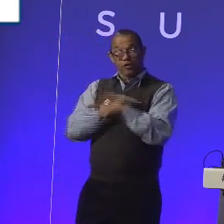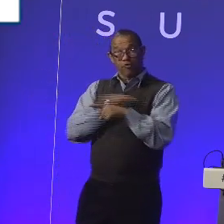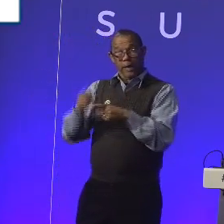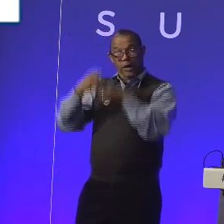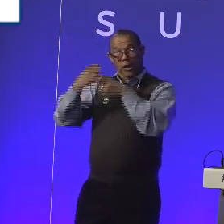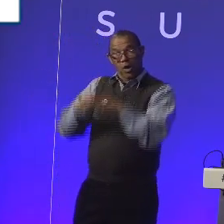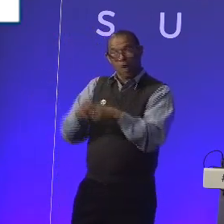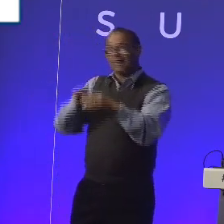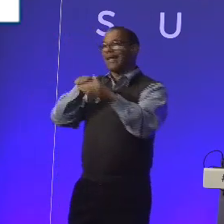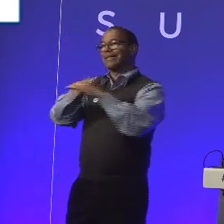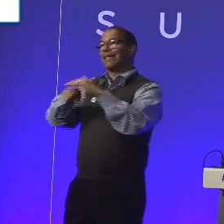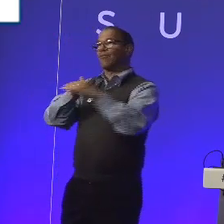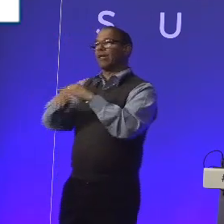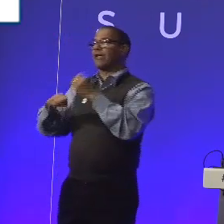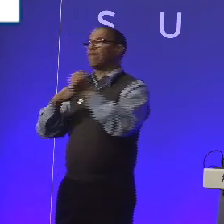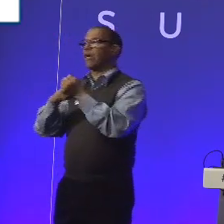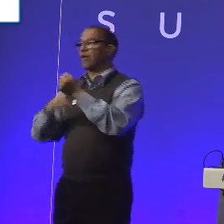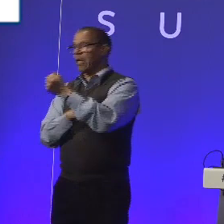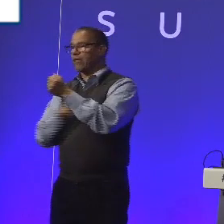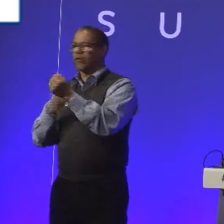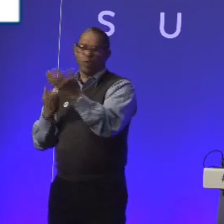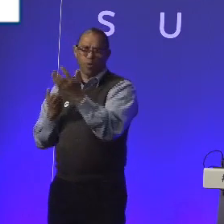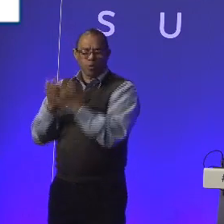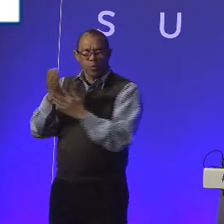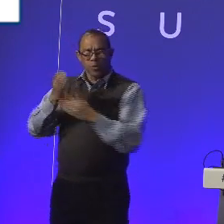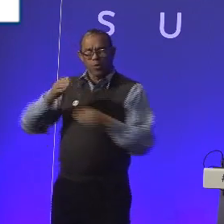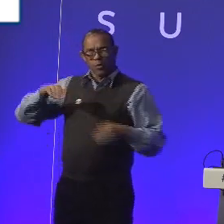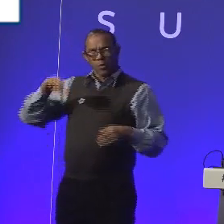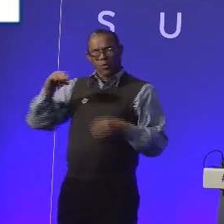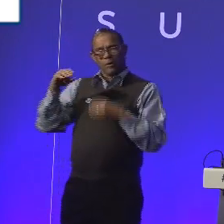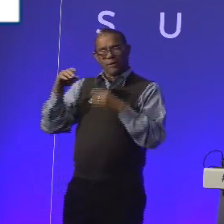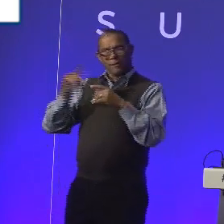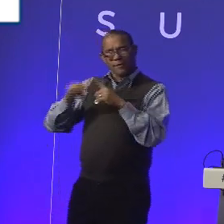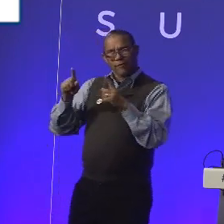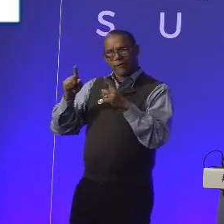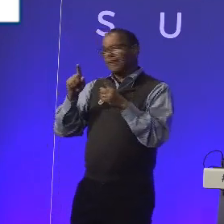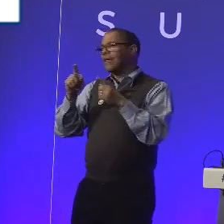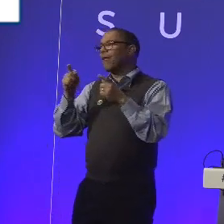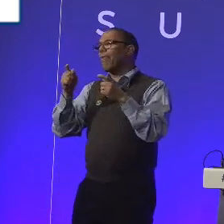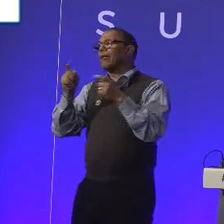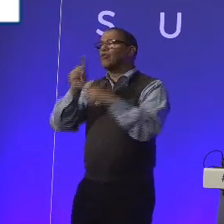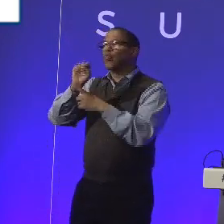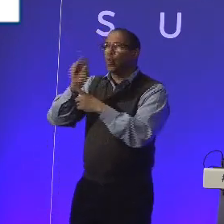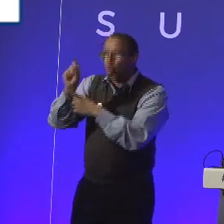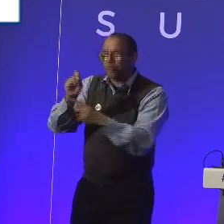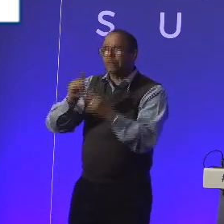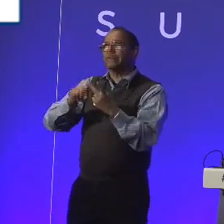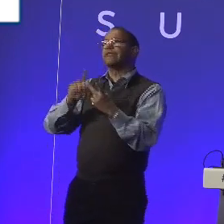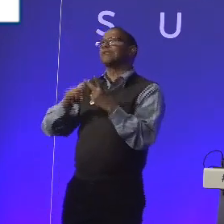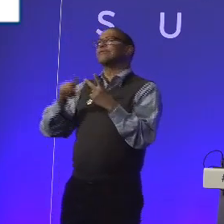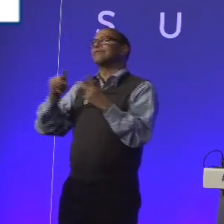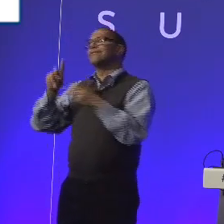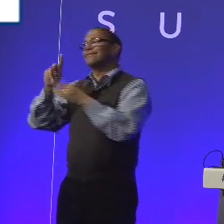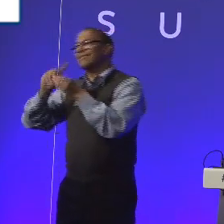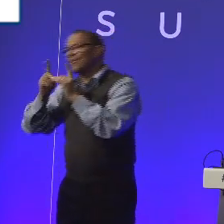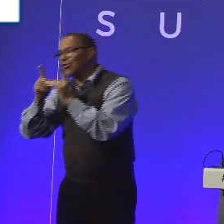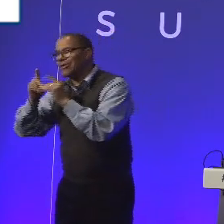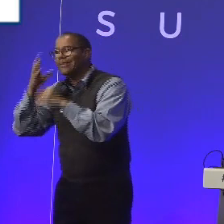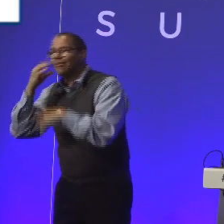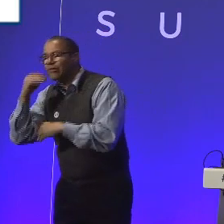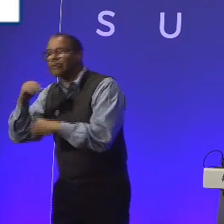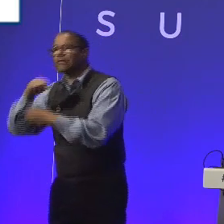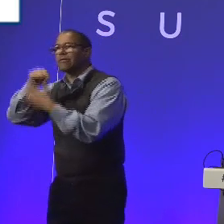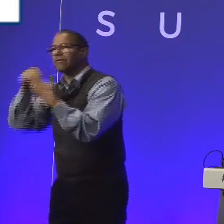fundamentals. And it goes through disability etiquette, tools that are available for people with disabilities, how to build digital experiences, simple,